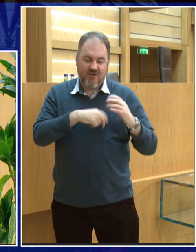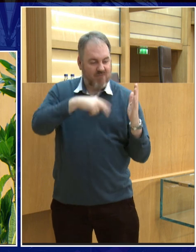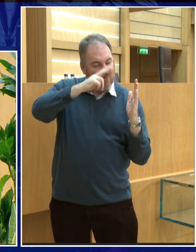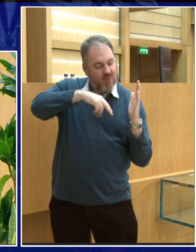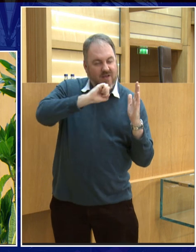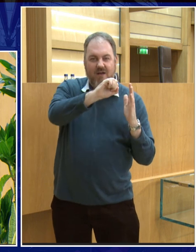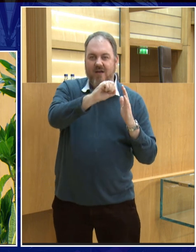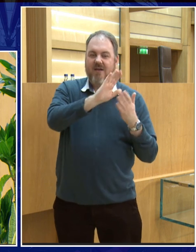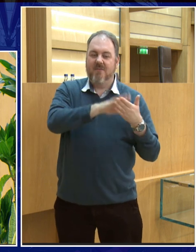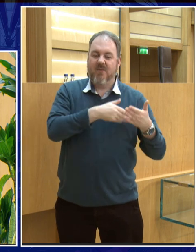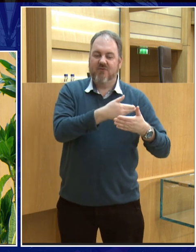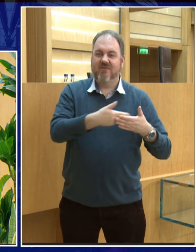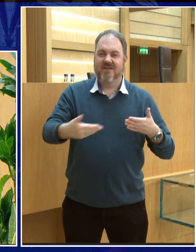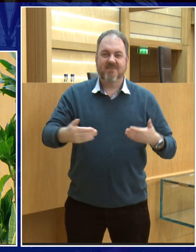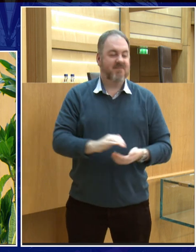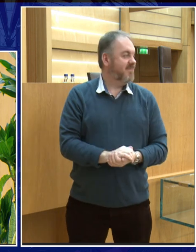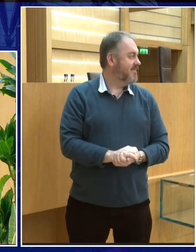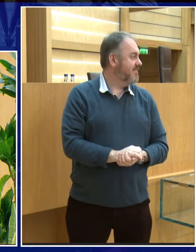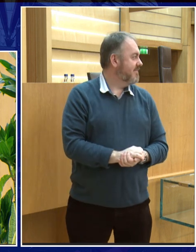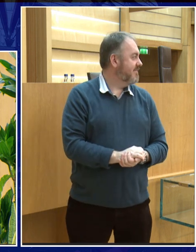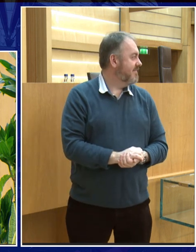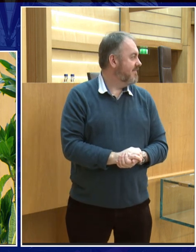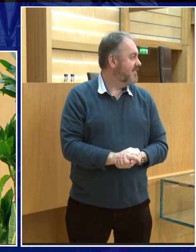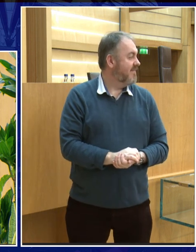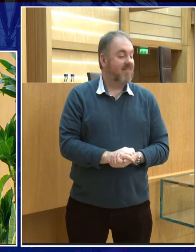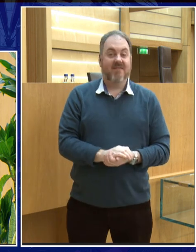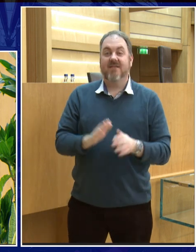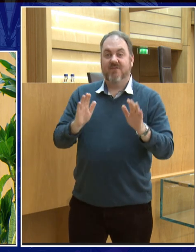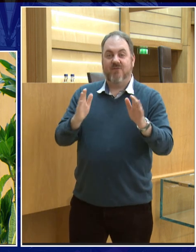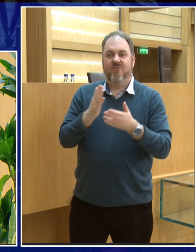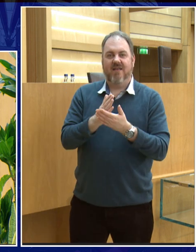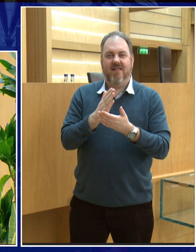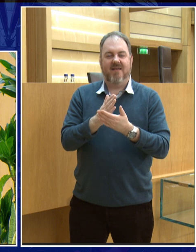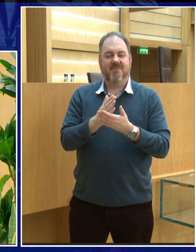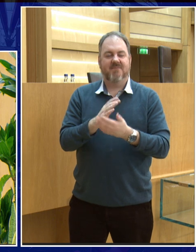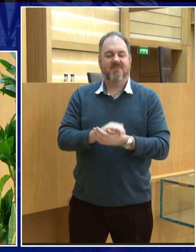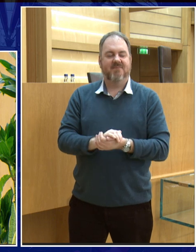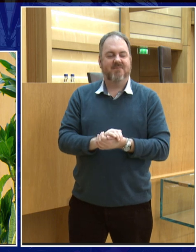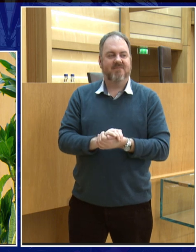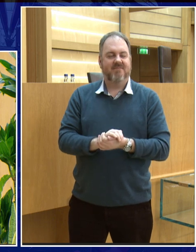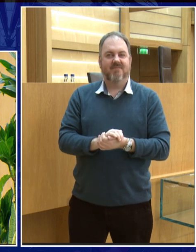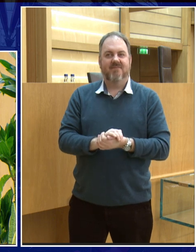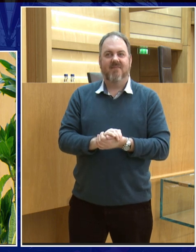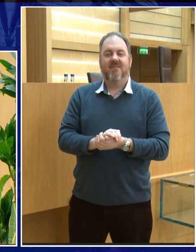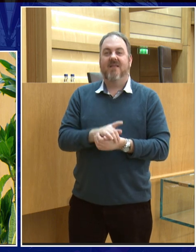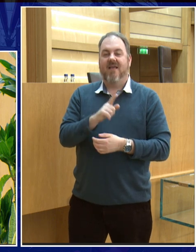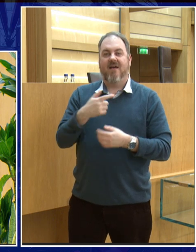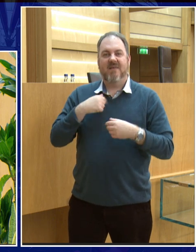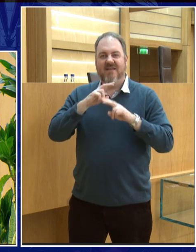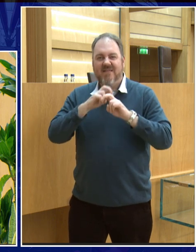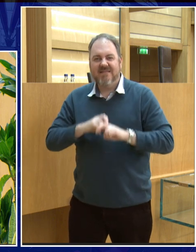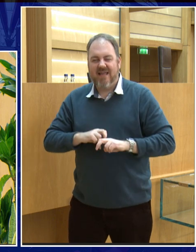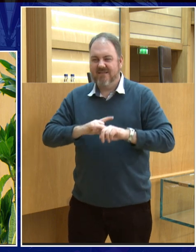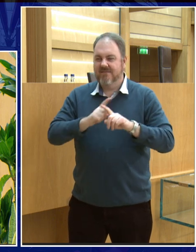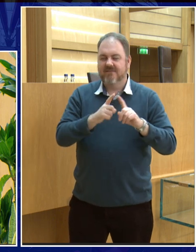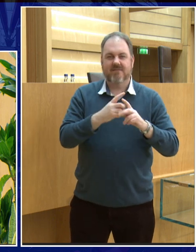yeah, her title, Moon Goddess of the City of Babylon. Now, so I'm looking at people, and I've investigated people, but I'm also investigating places,